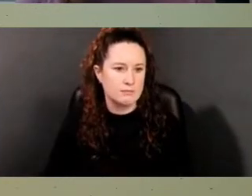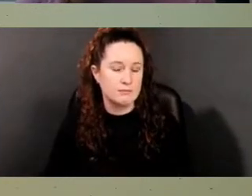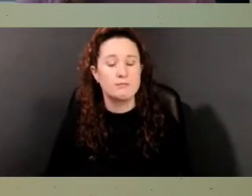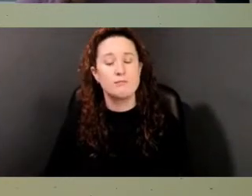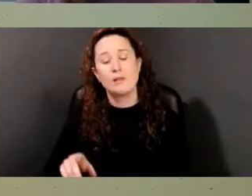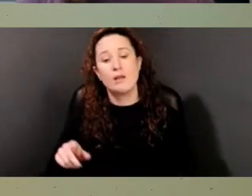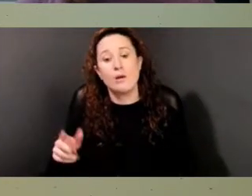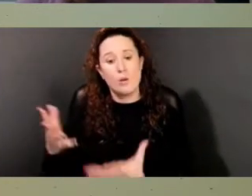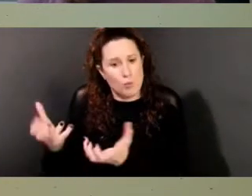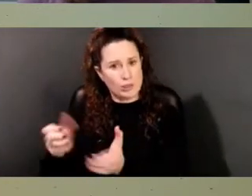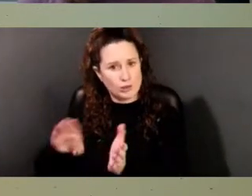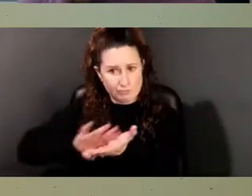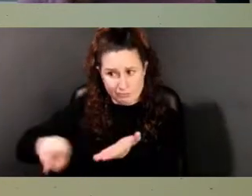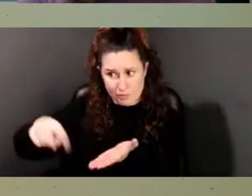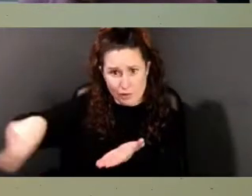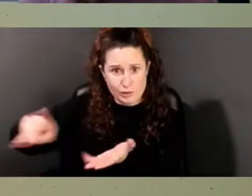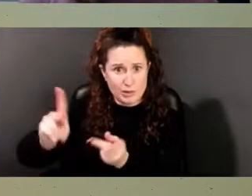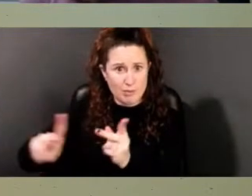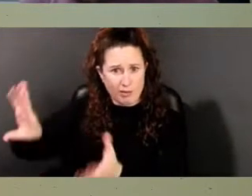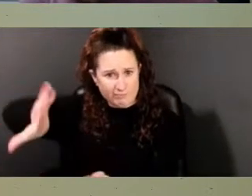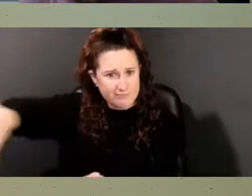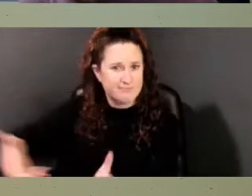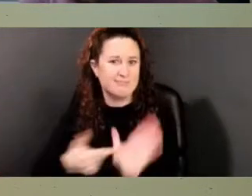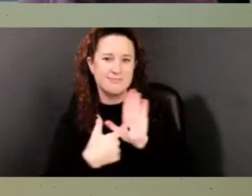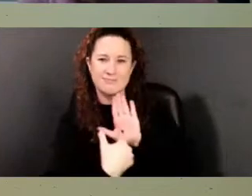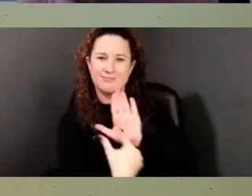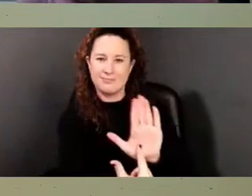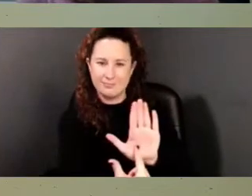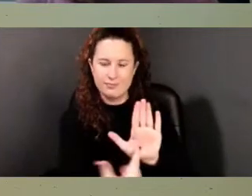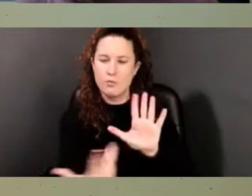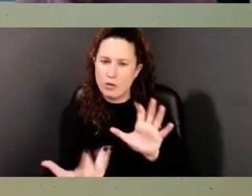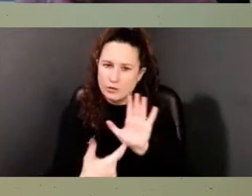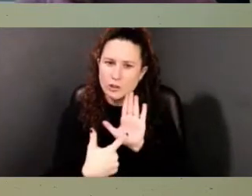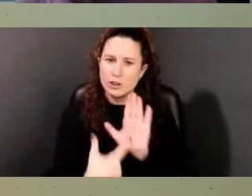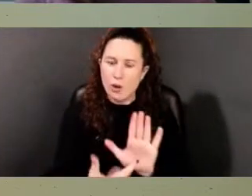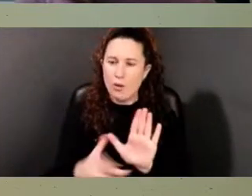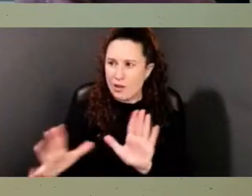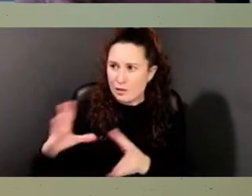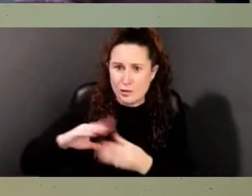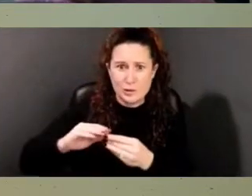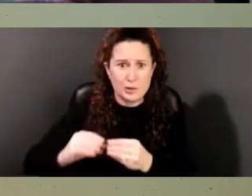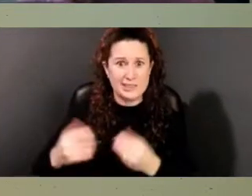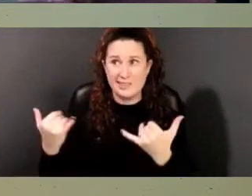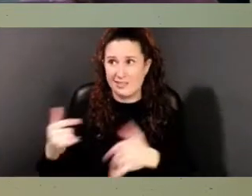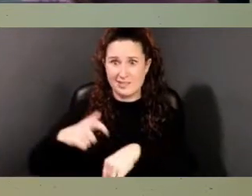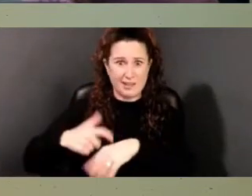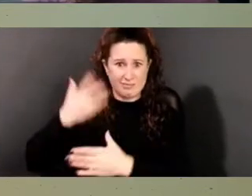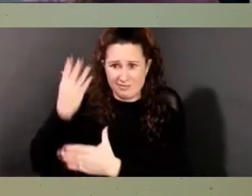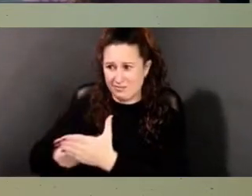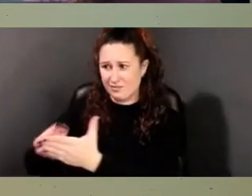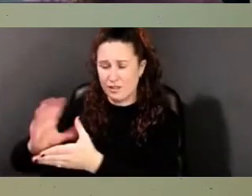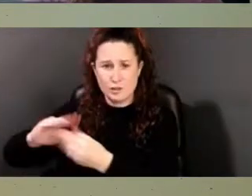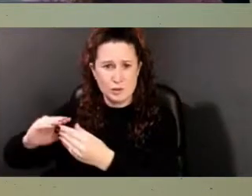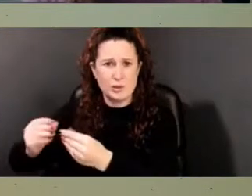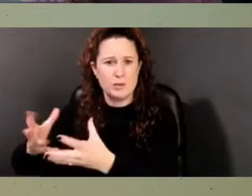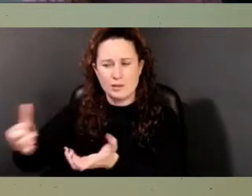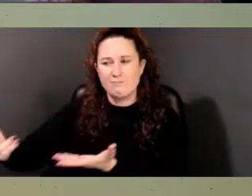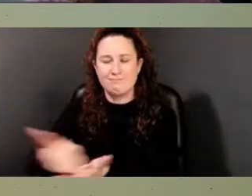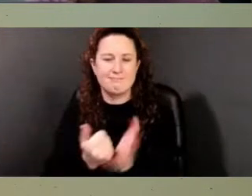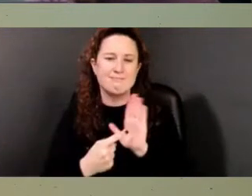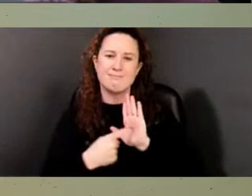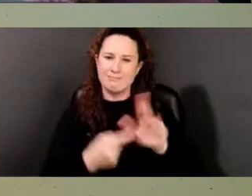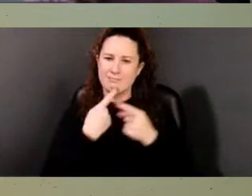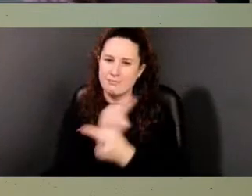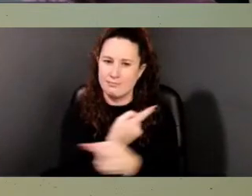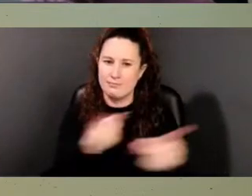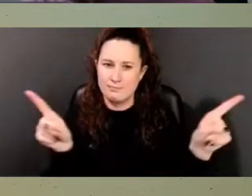give voice to people whose stories have largely been lost to time. And eventually, the Plantation Stories Project will become a